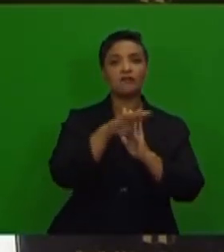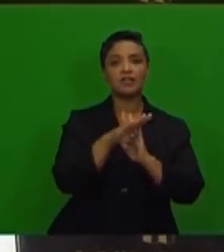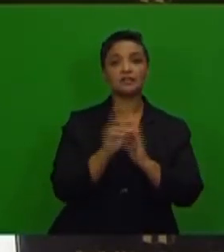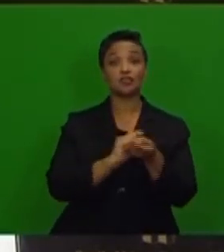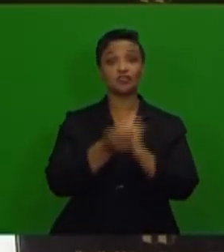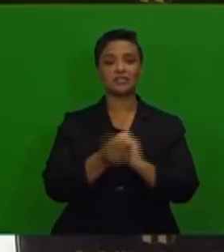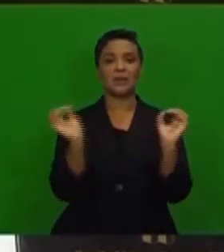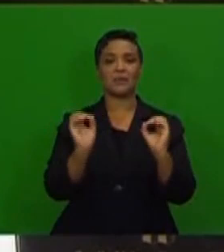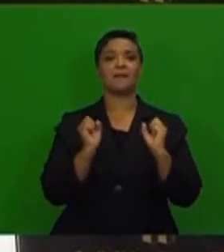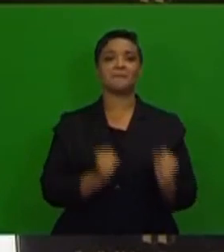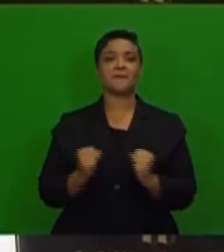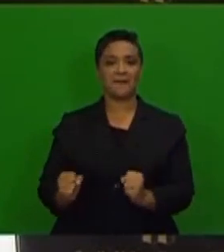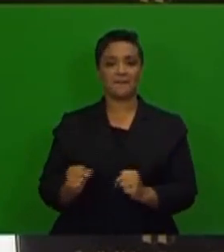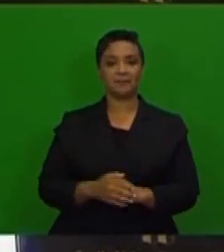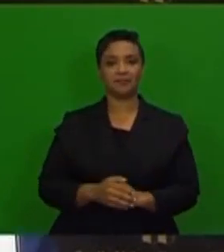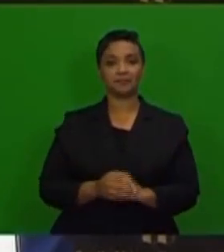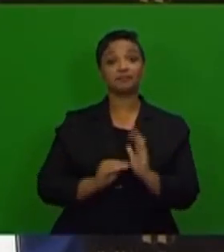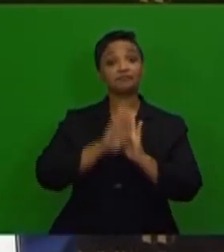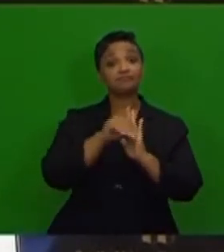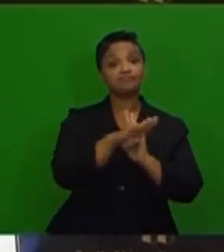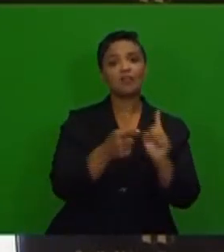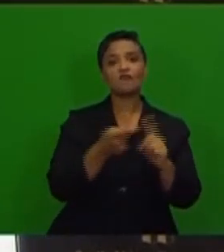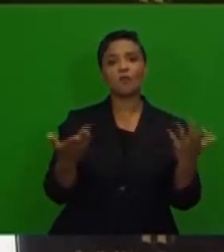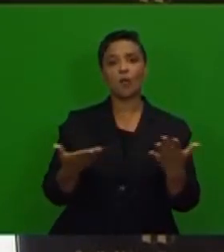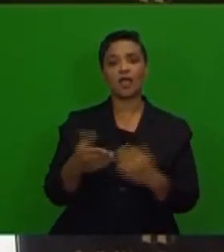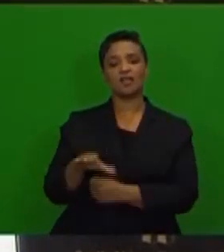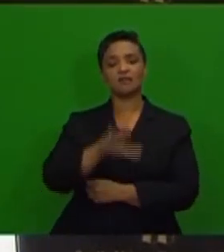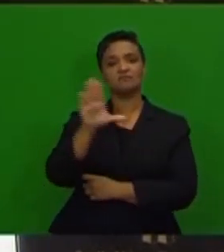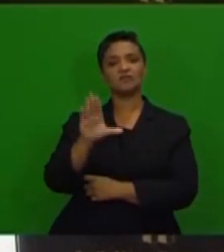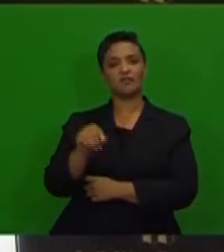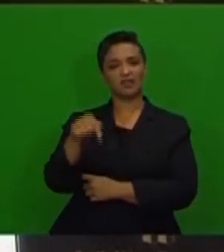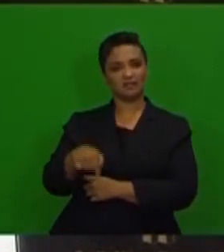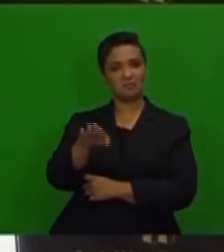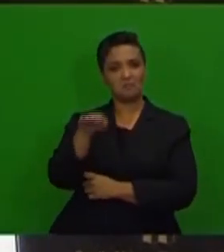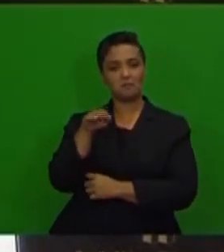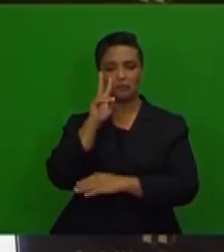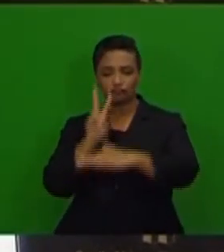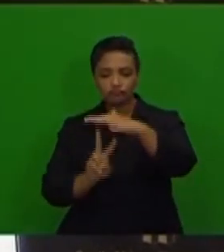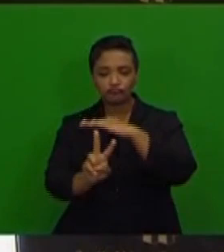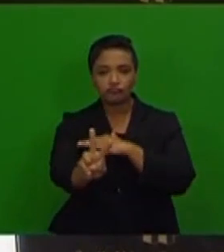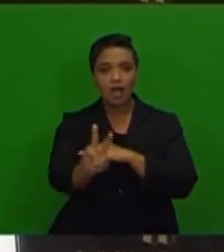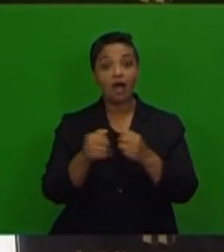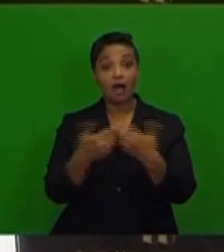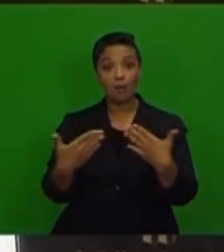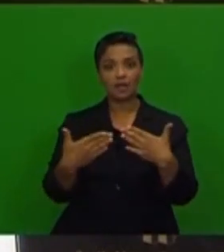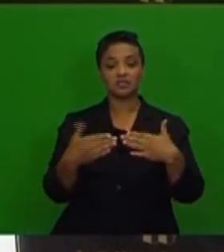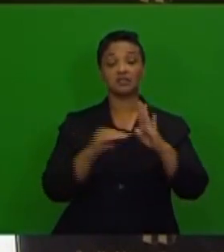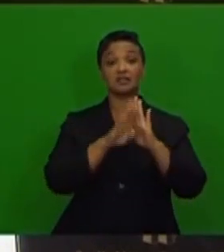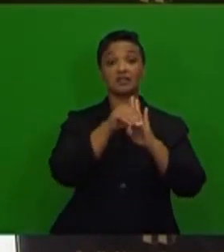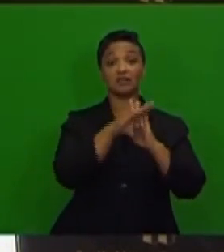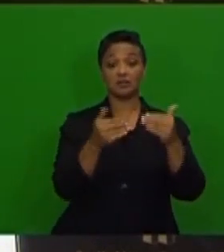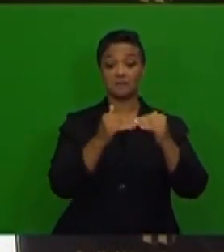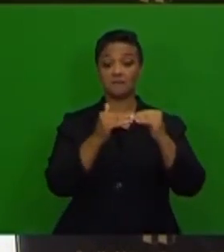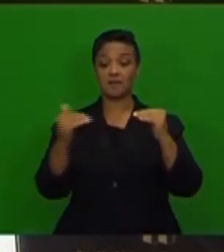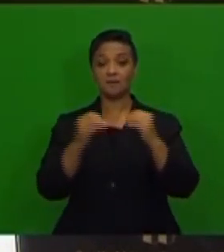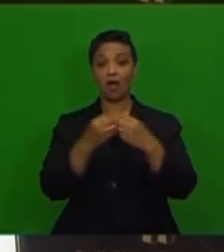The inflation forecast generated by the SAP's quarterly projection model is for headline inflation to average 4